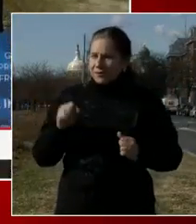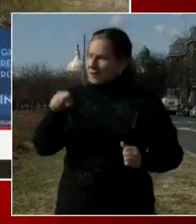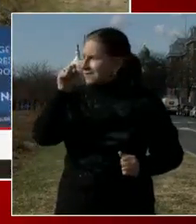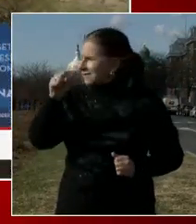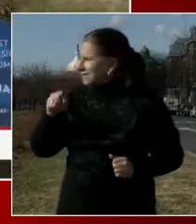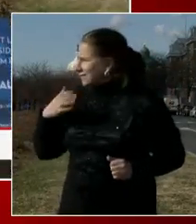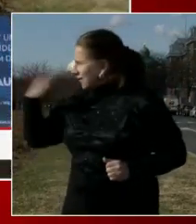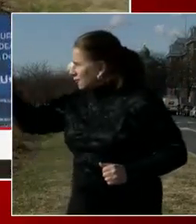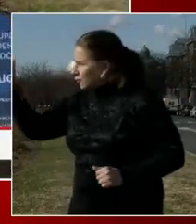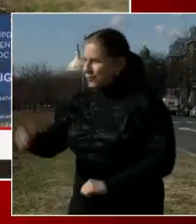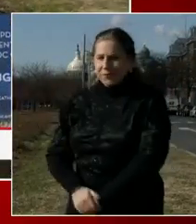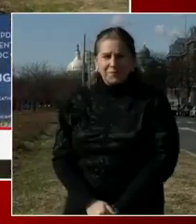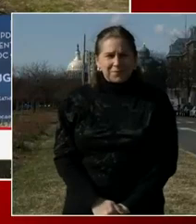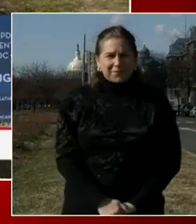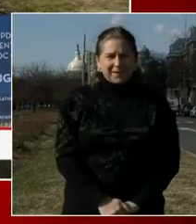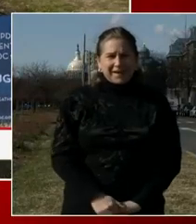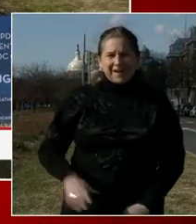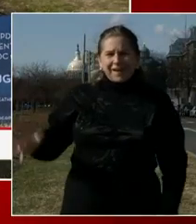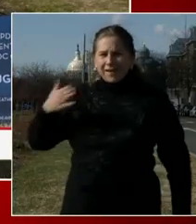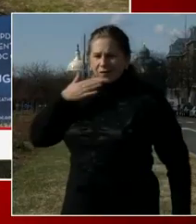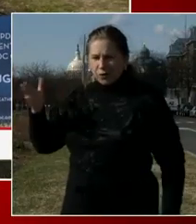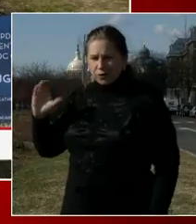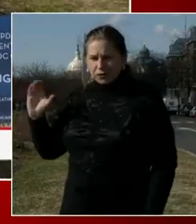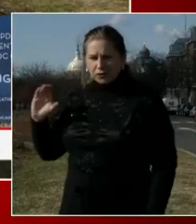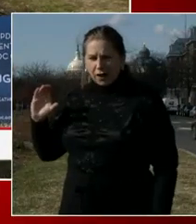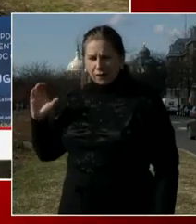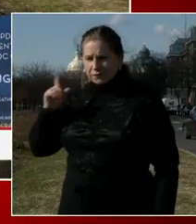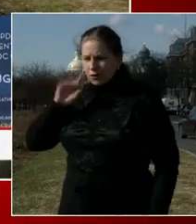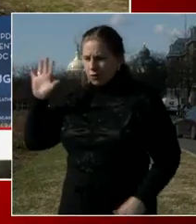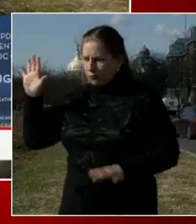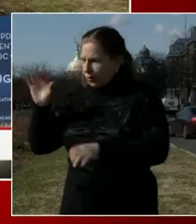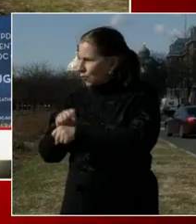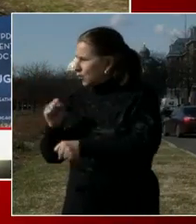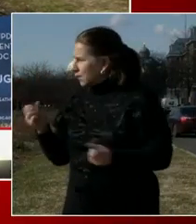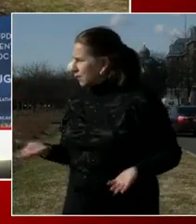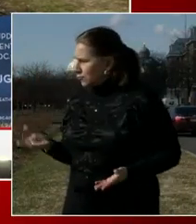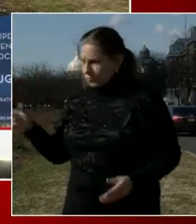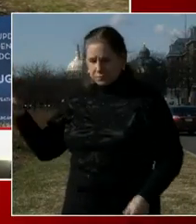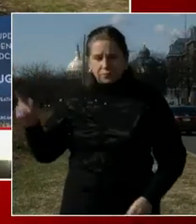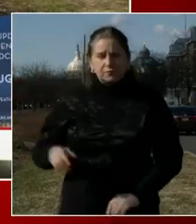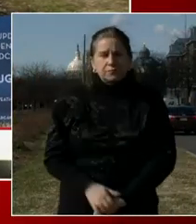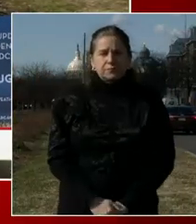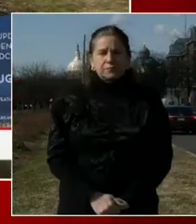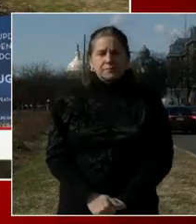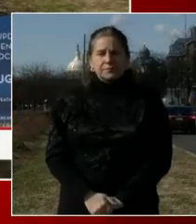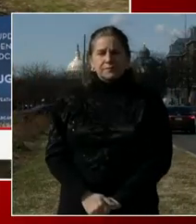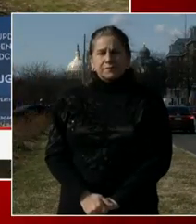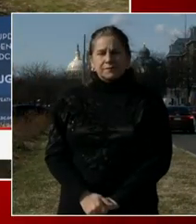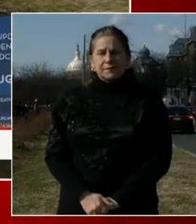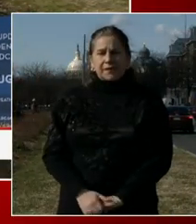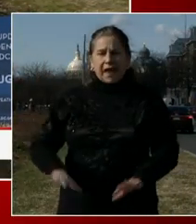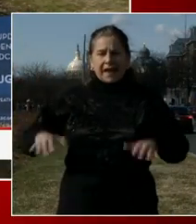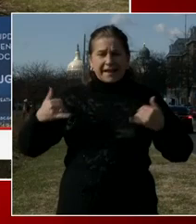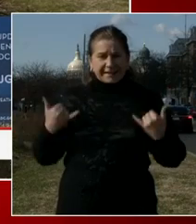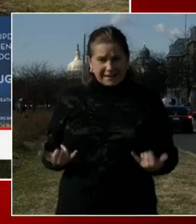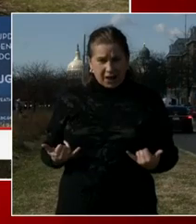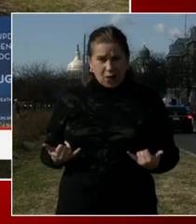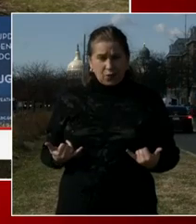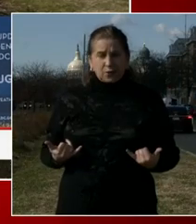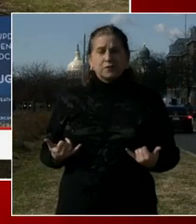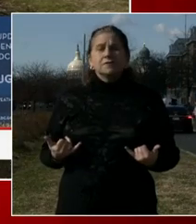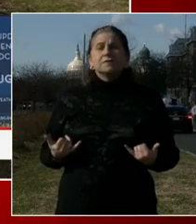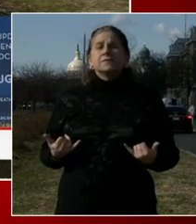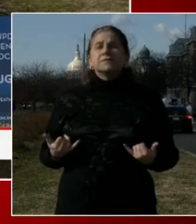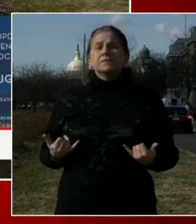Thank you, Charles. And thanks for all the great work you're doing. I think, uh, in the course of the, um, our COVID